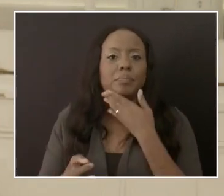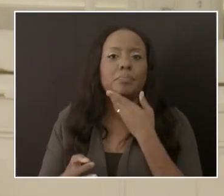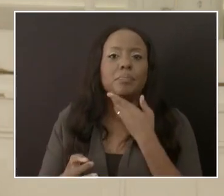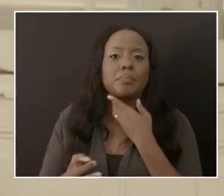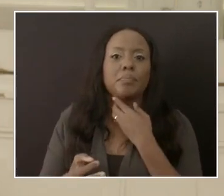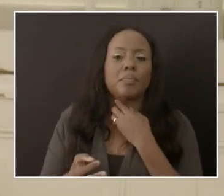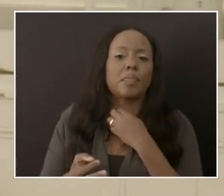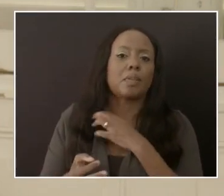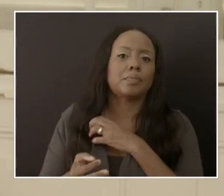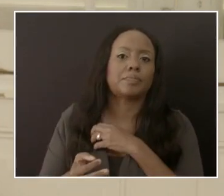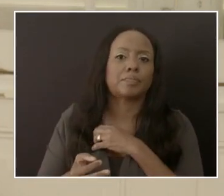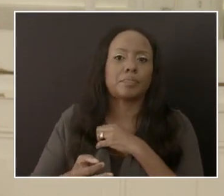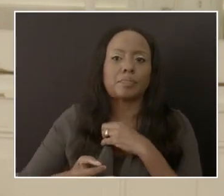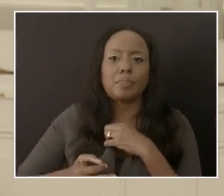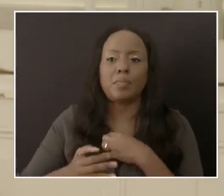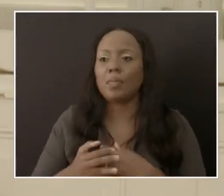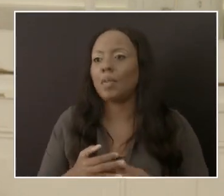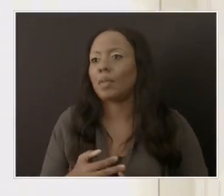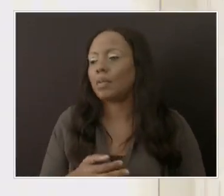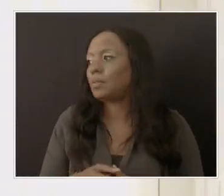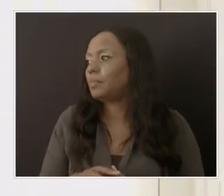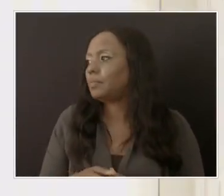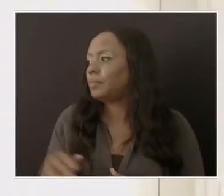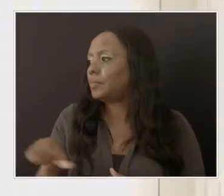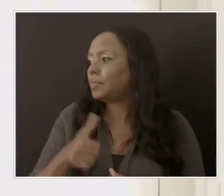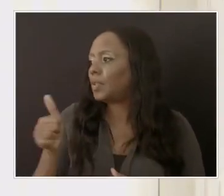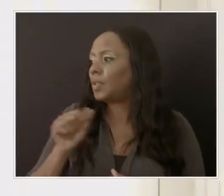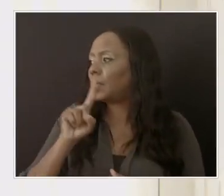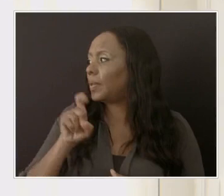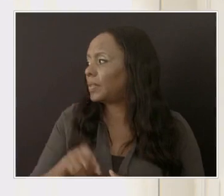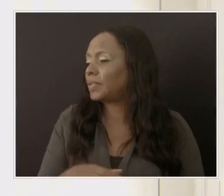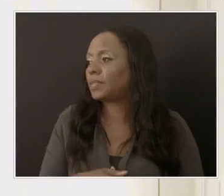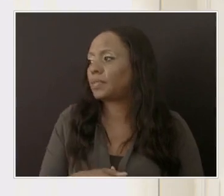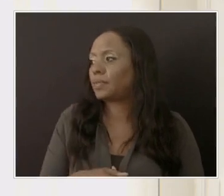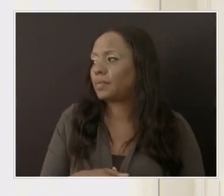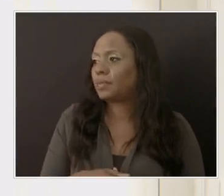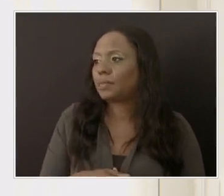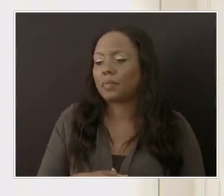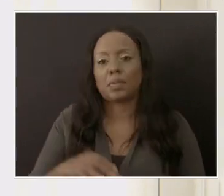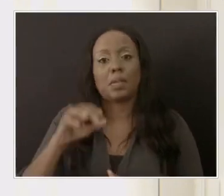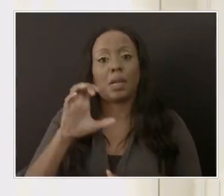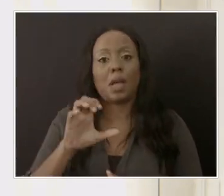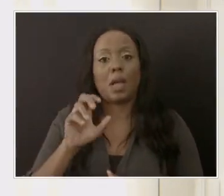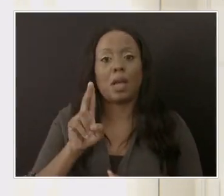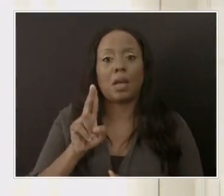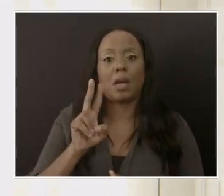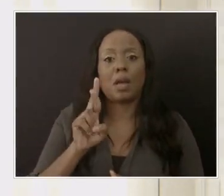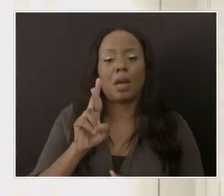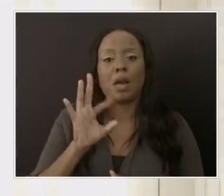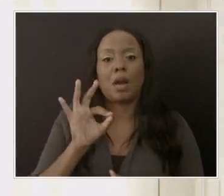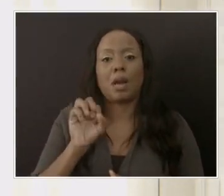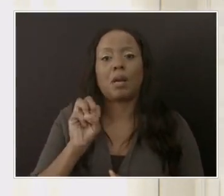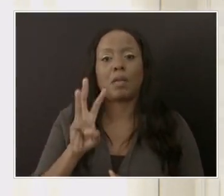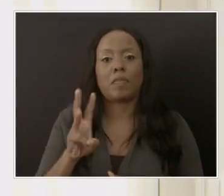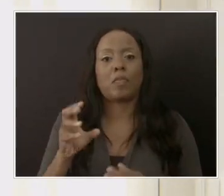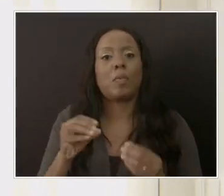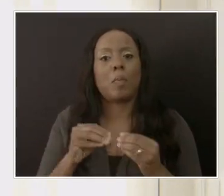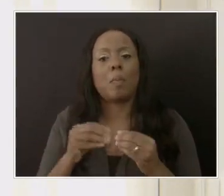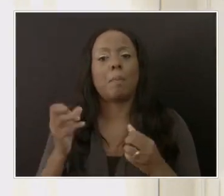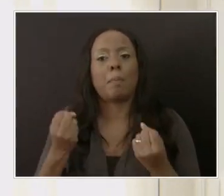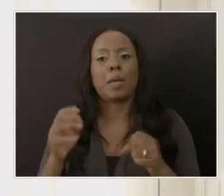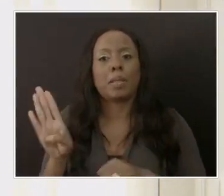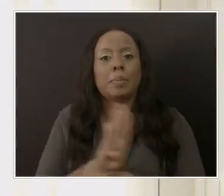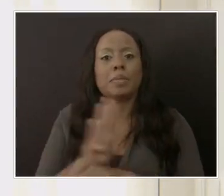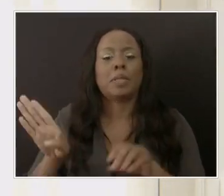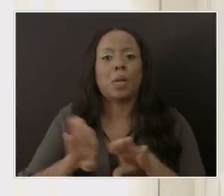looked at. And this other question that they posed was the curfew has been extended and many businesses are opening